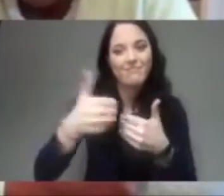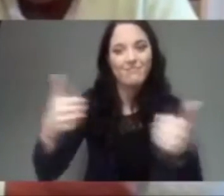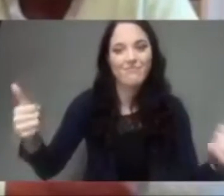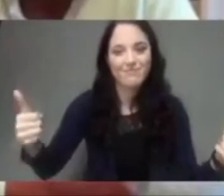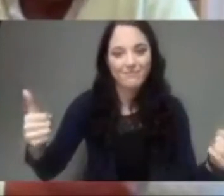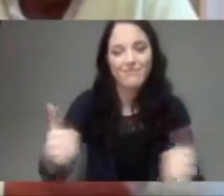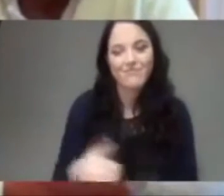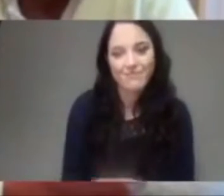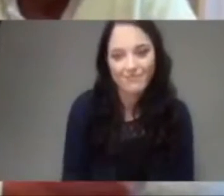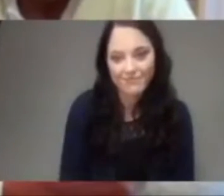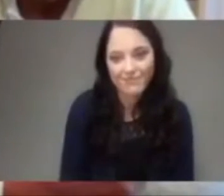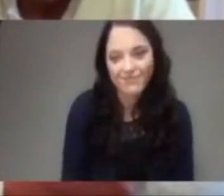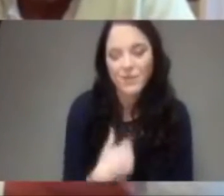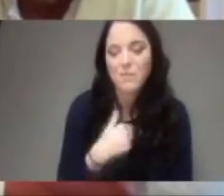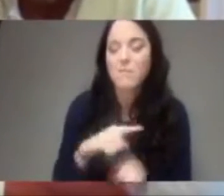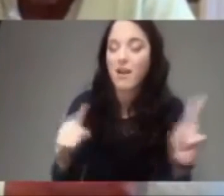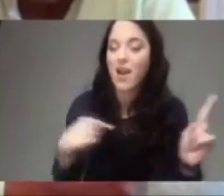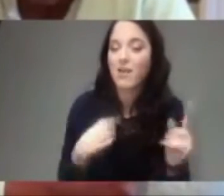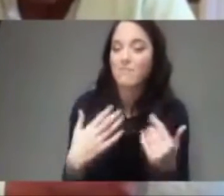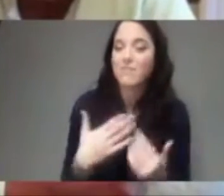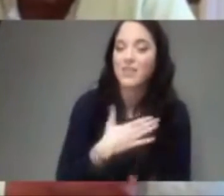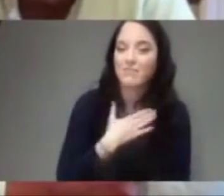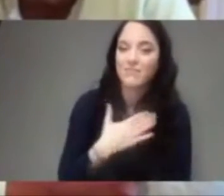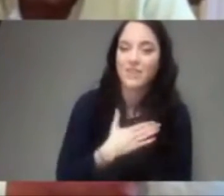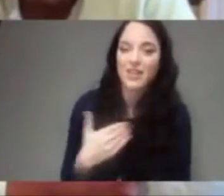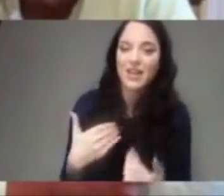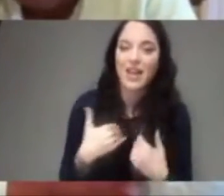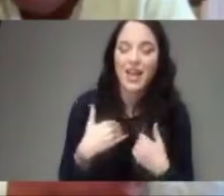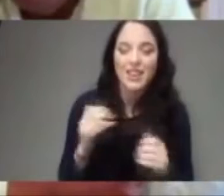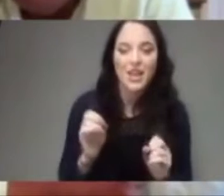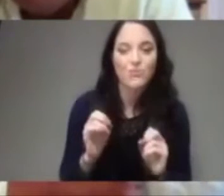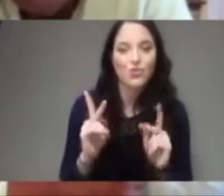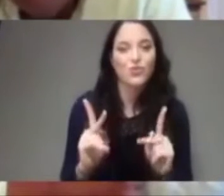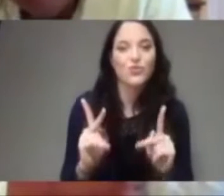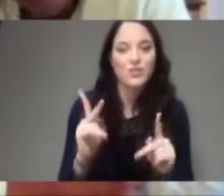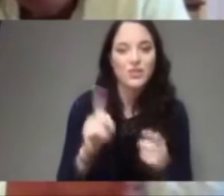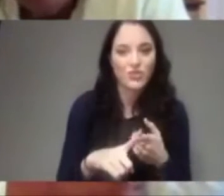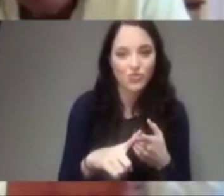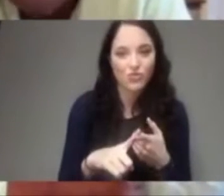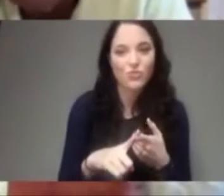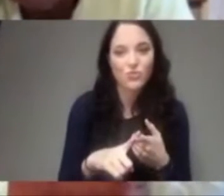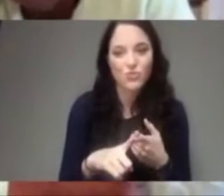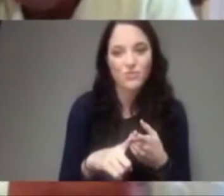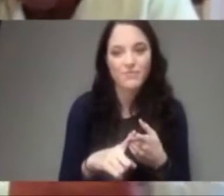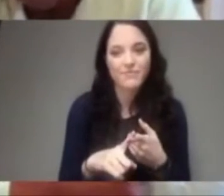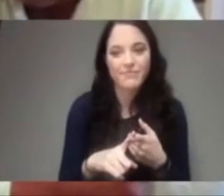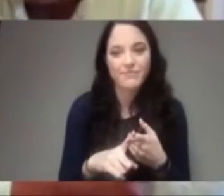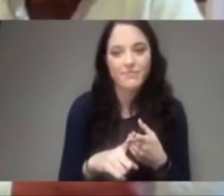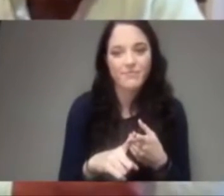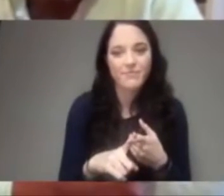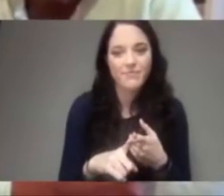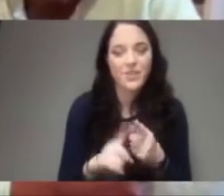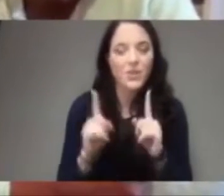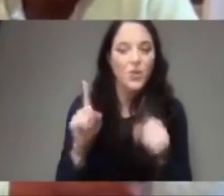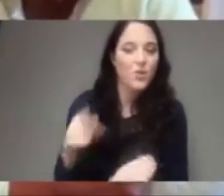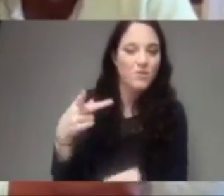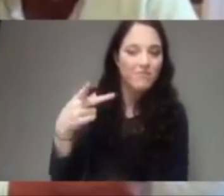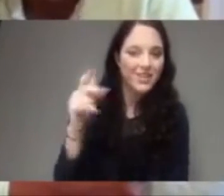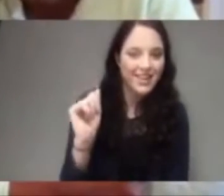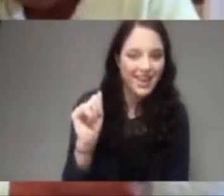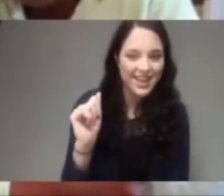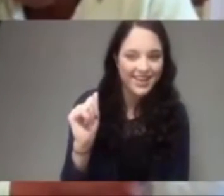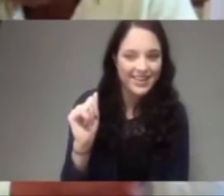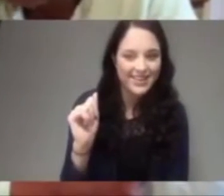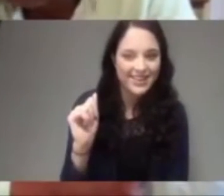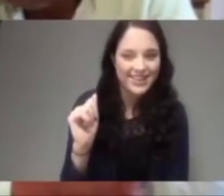But I'm glad that I have had the opportunity to come to Pennsylvania, and